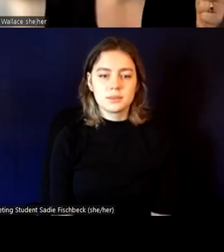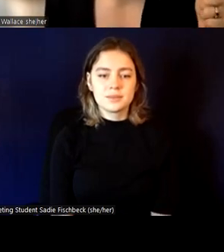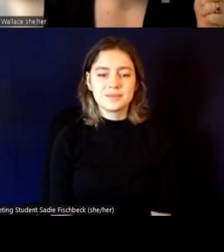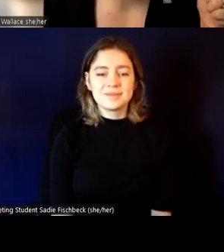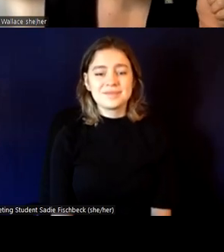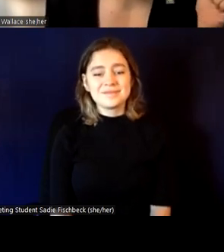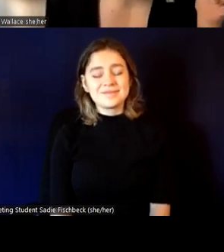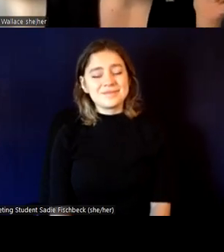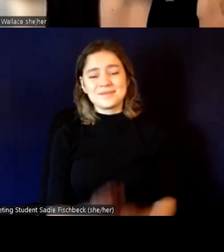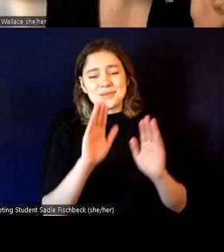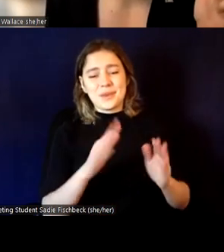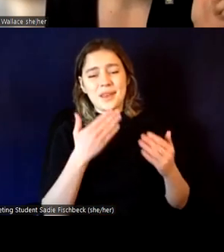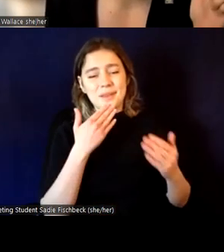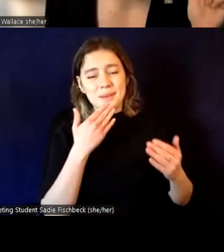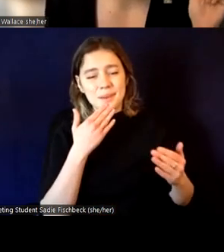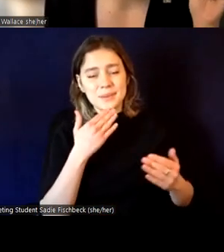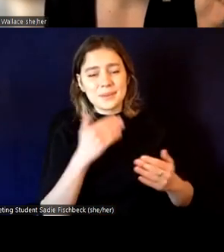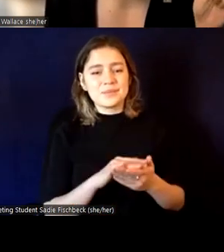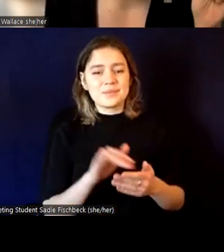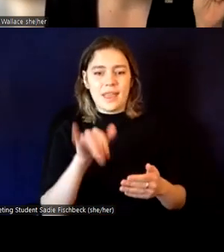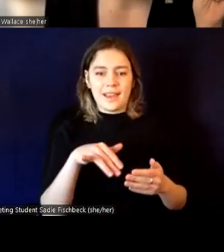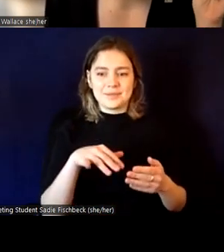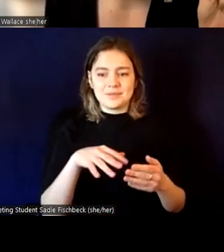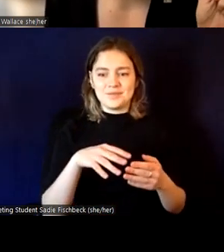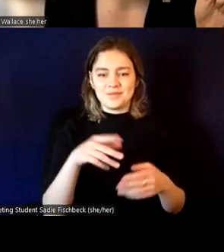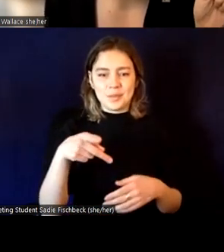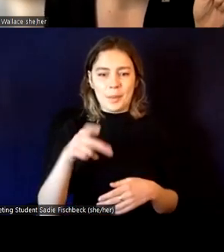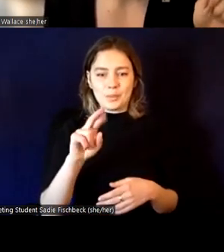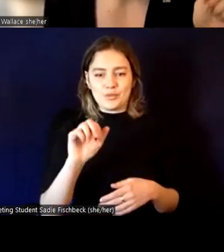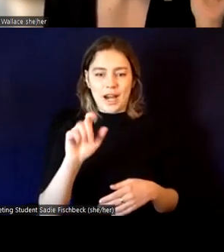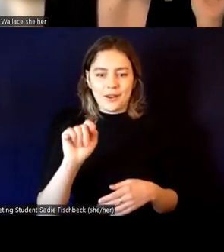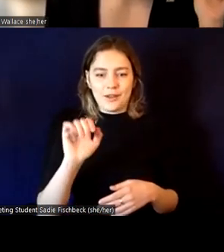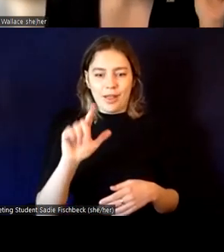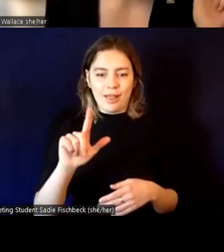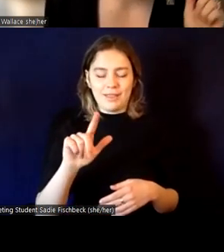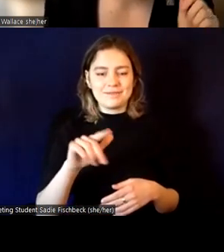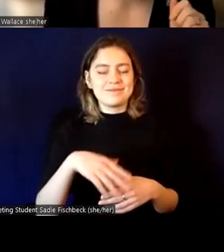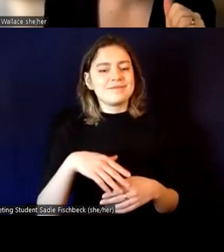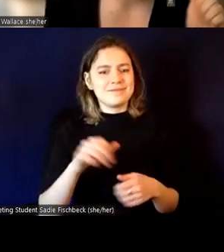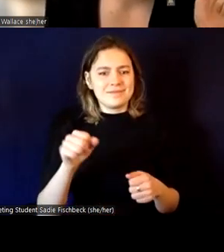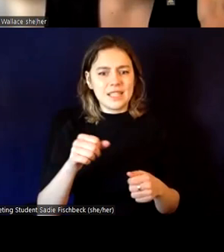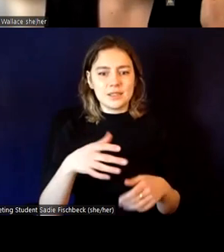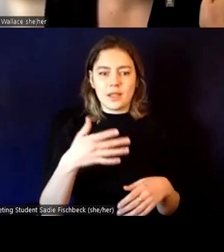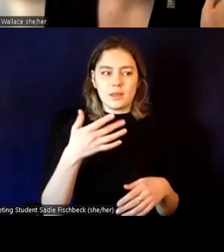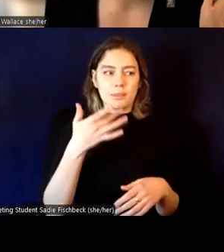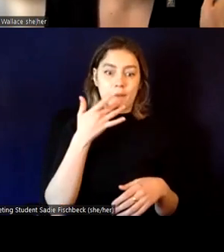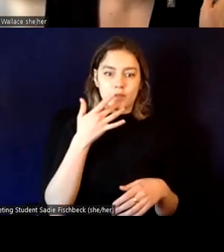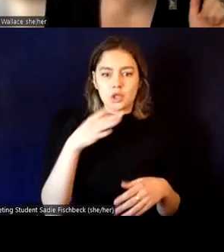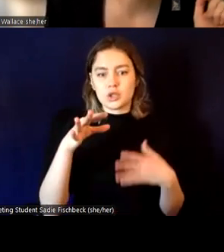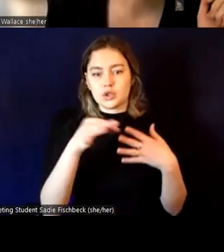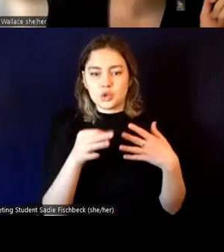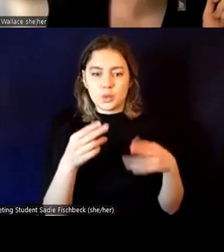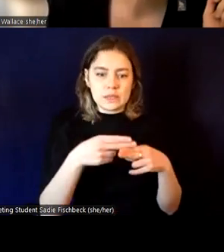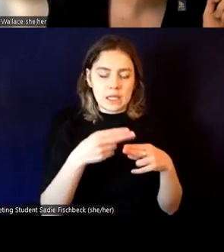And, and I love those couple of practical nuggets of preferred or chosen name and, um, and the one sorry rule